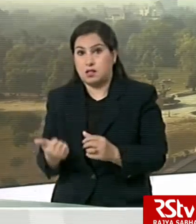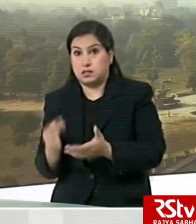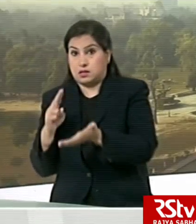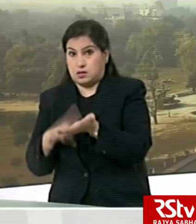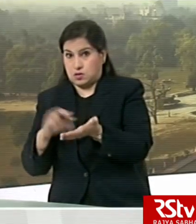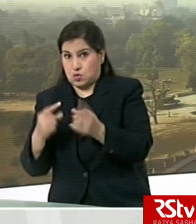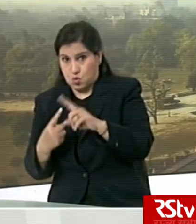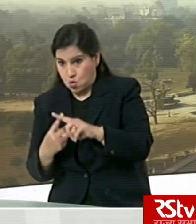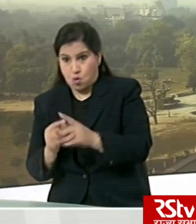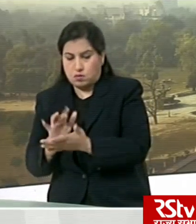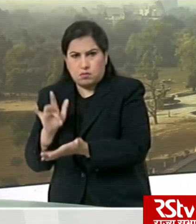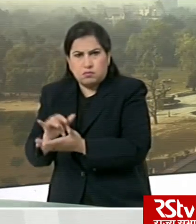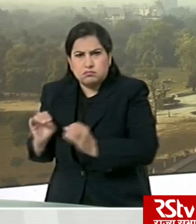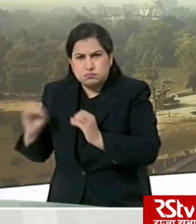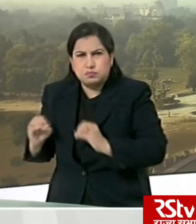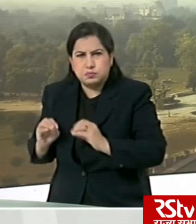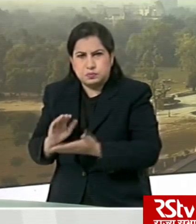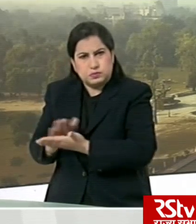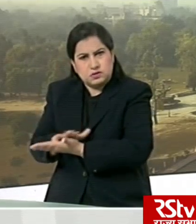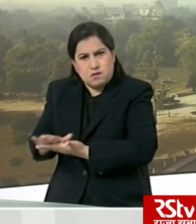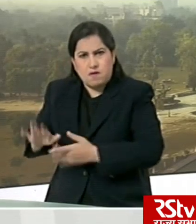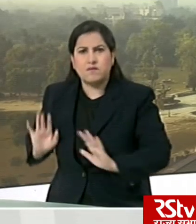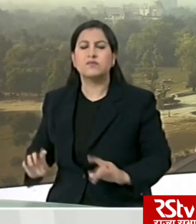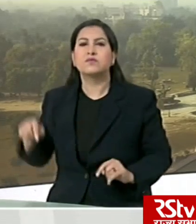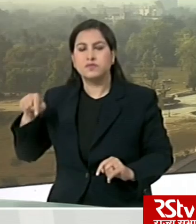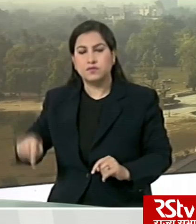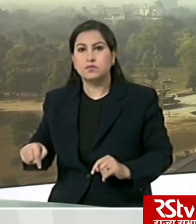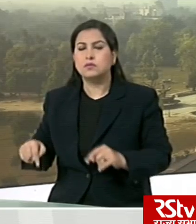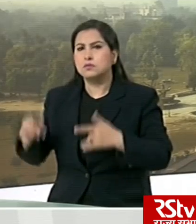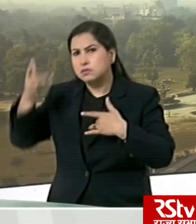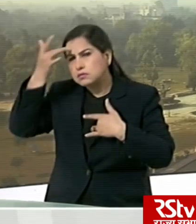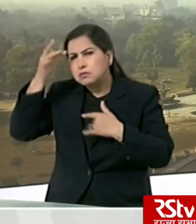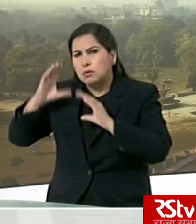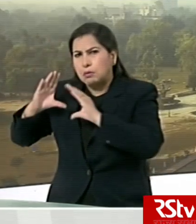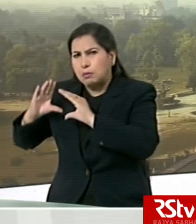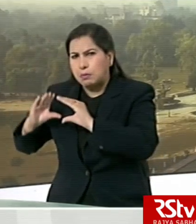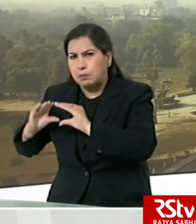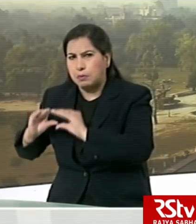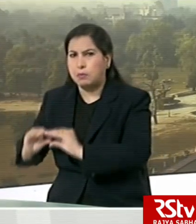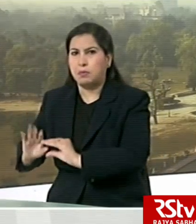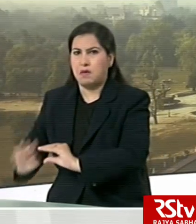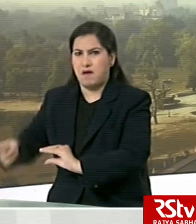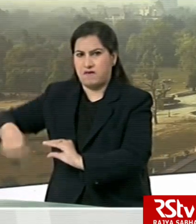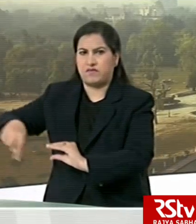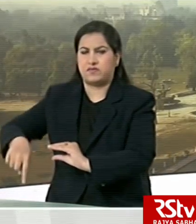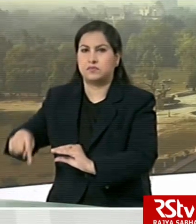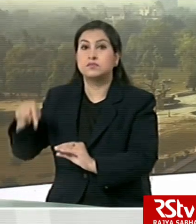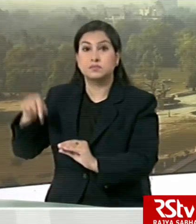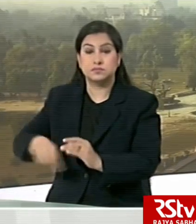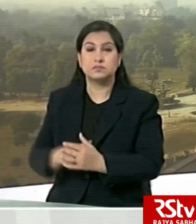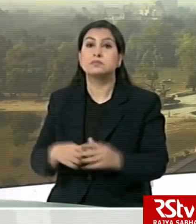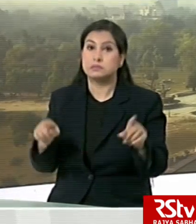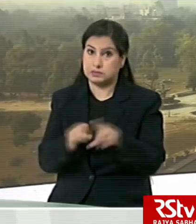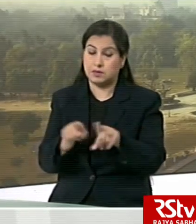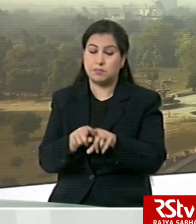these districts are not the hotspots. The infection rate here is expectedly less in these districts. And